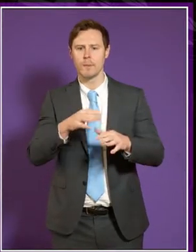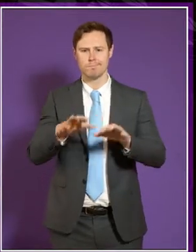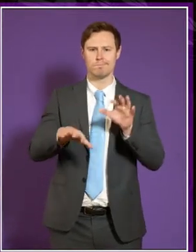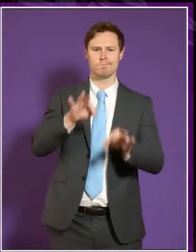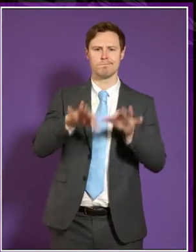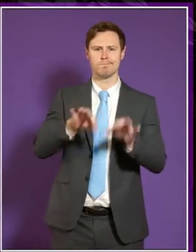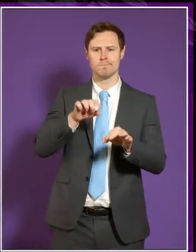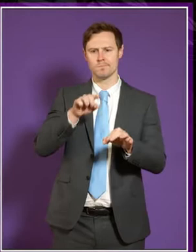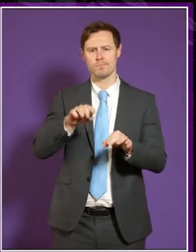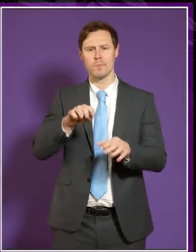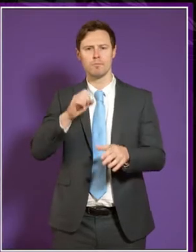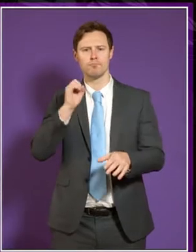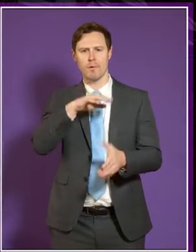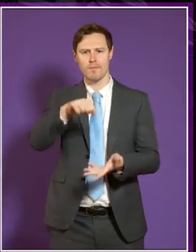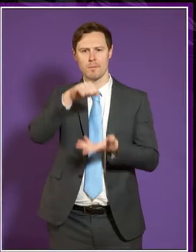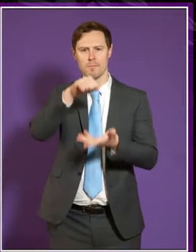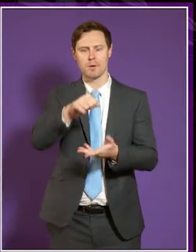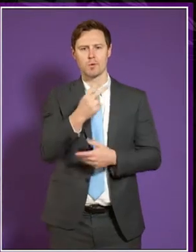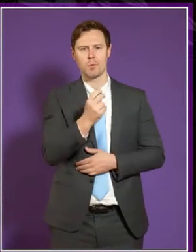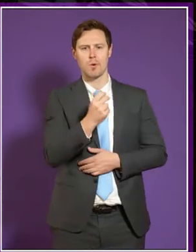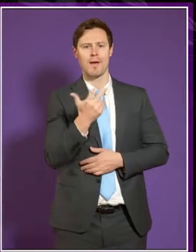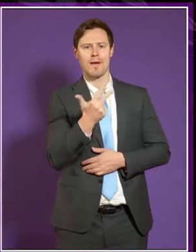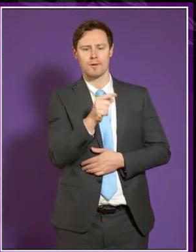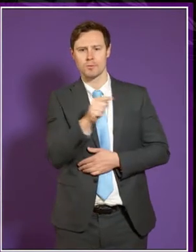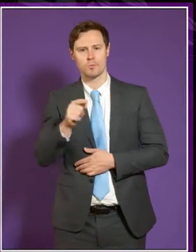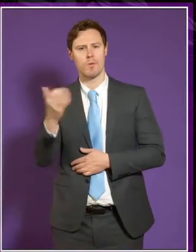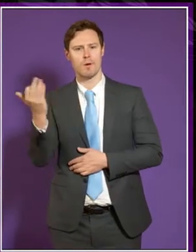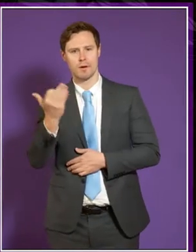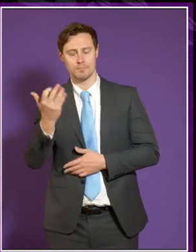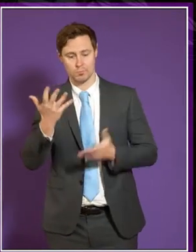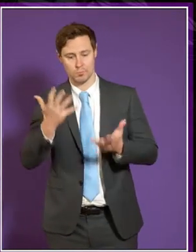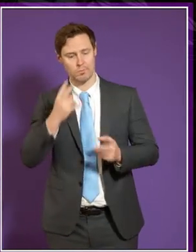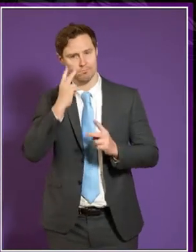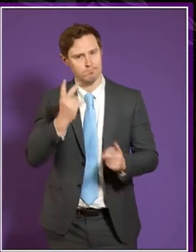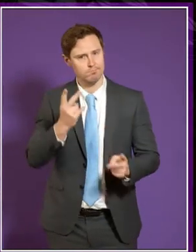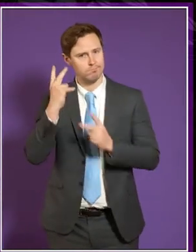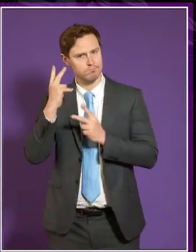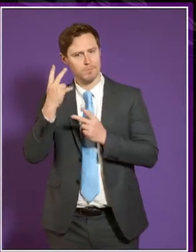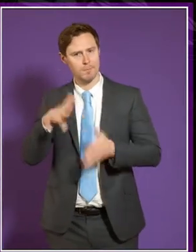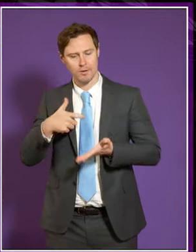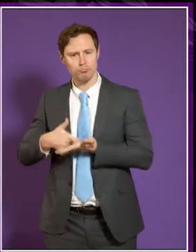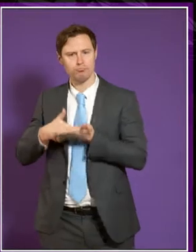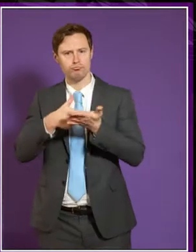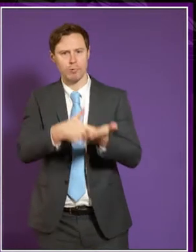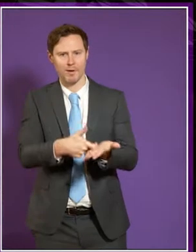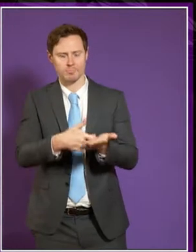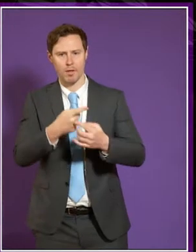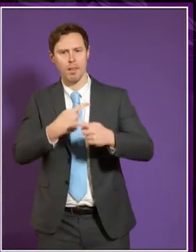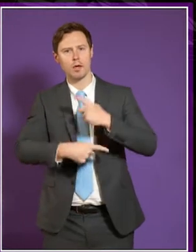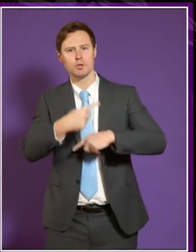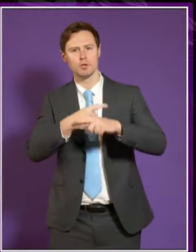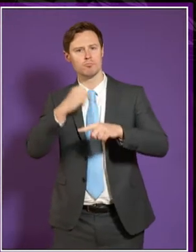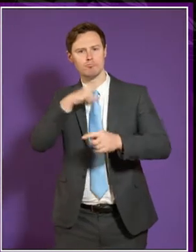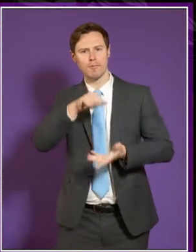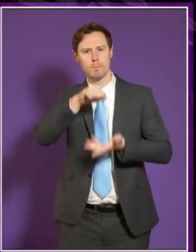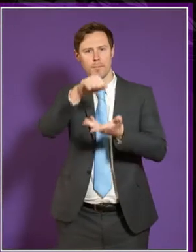Government's draft budget for 2018-19. And today we look back to the recommendations we made in our report on last year's draft